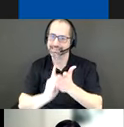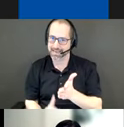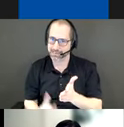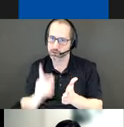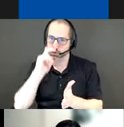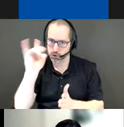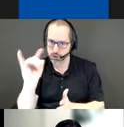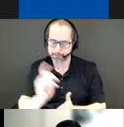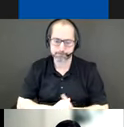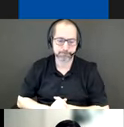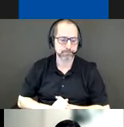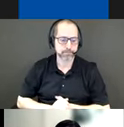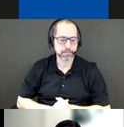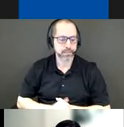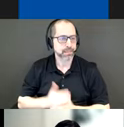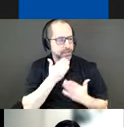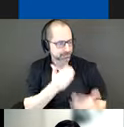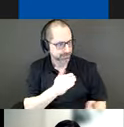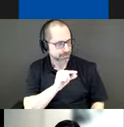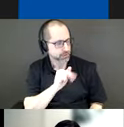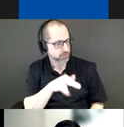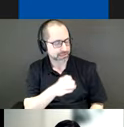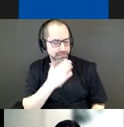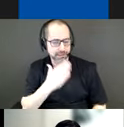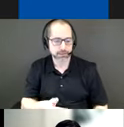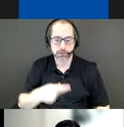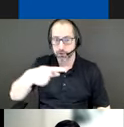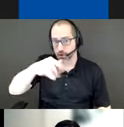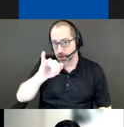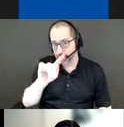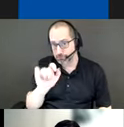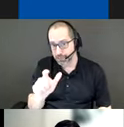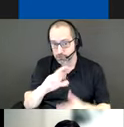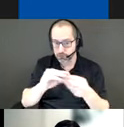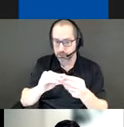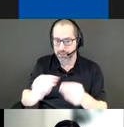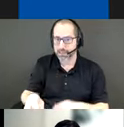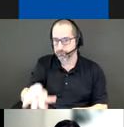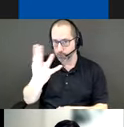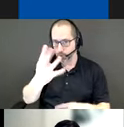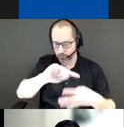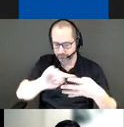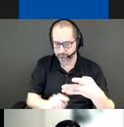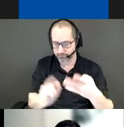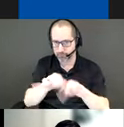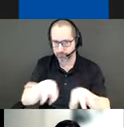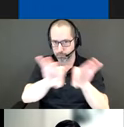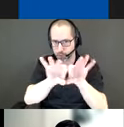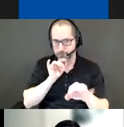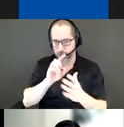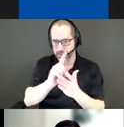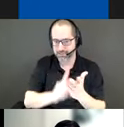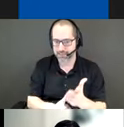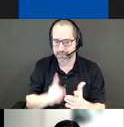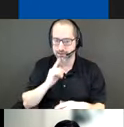awesome thanks guys so pixel story consists of four key design strategies I'll begin by introducing some graphic